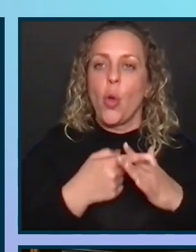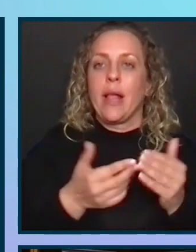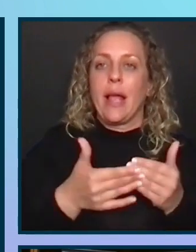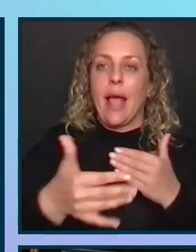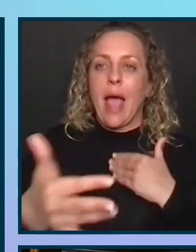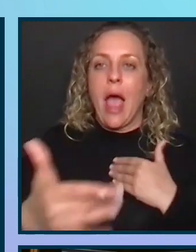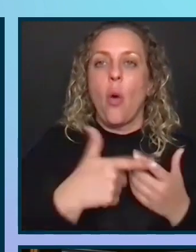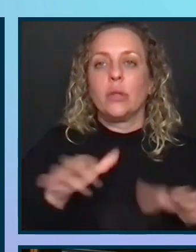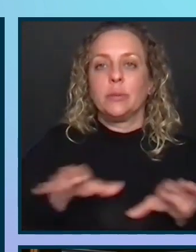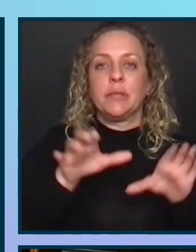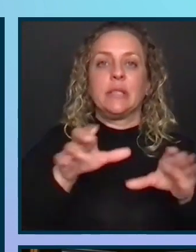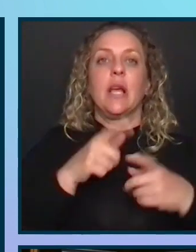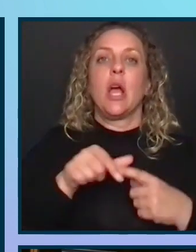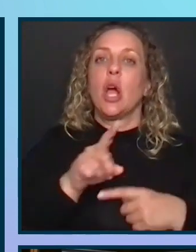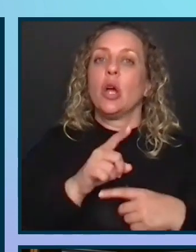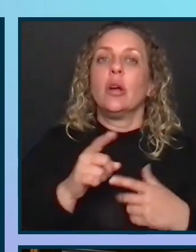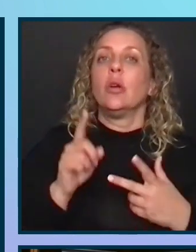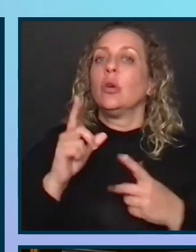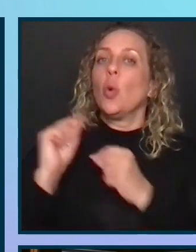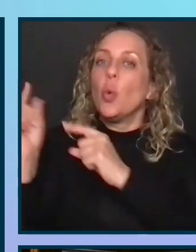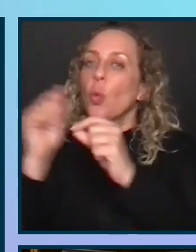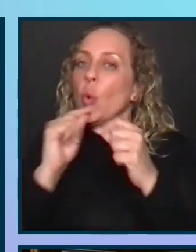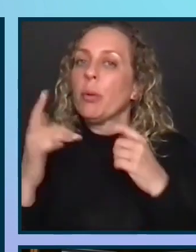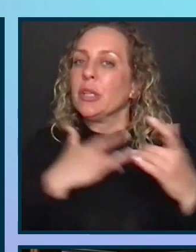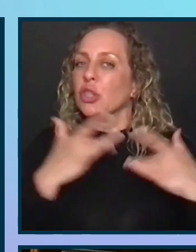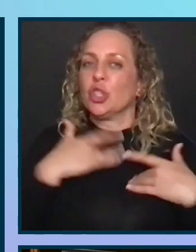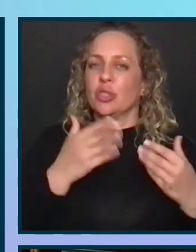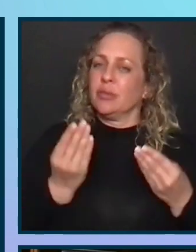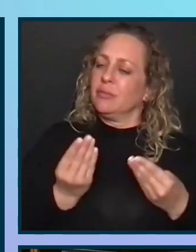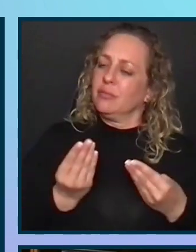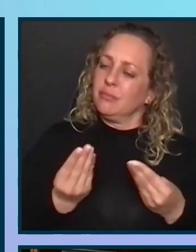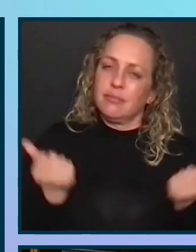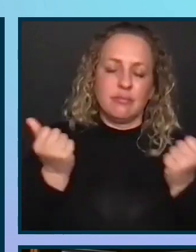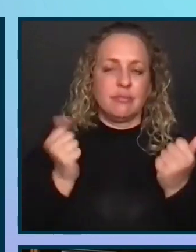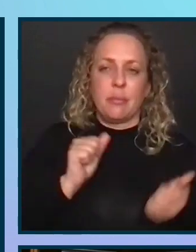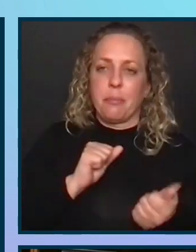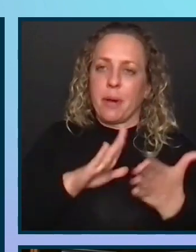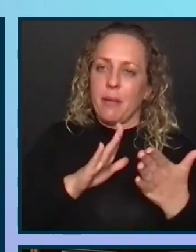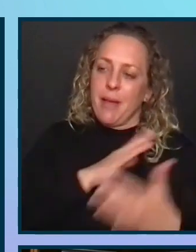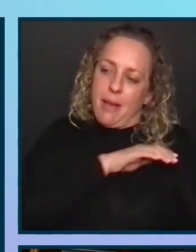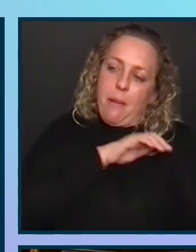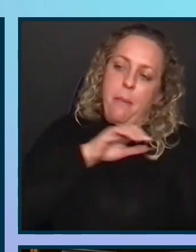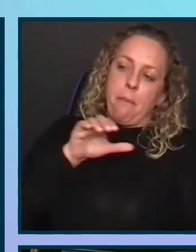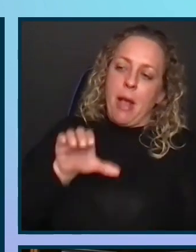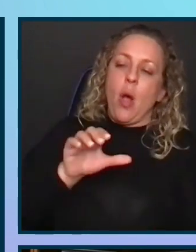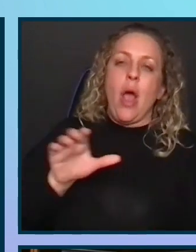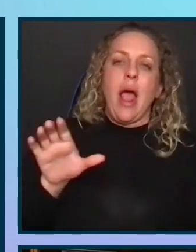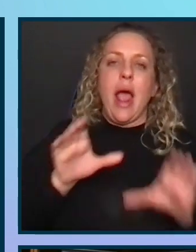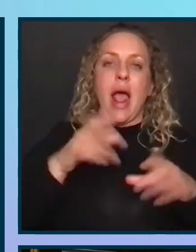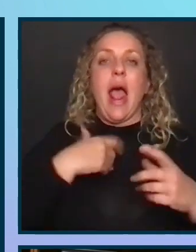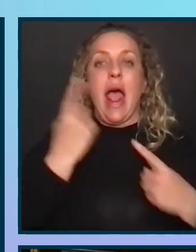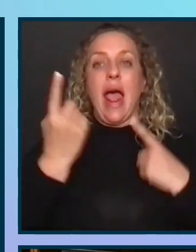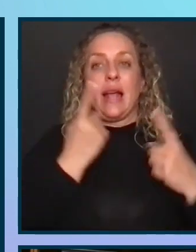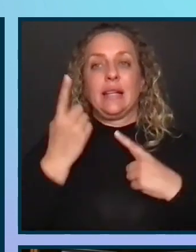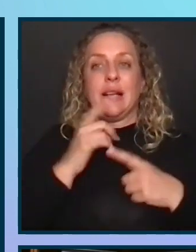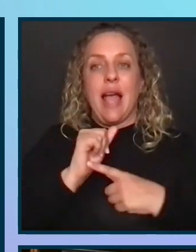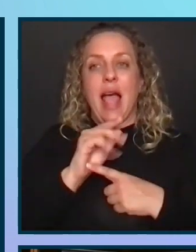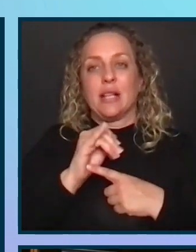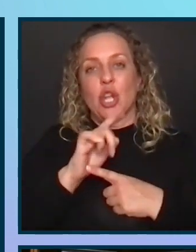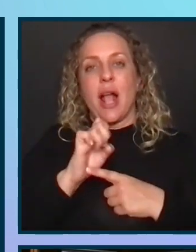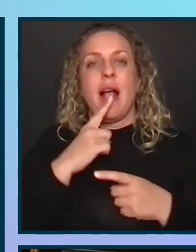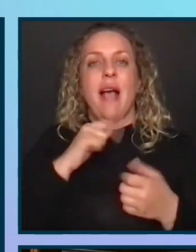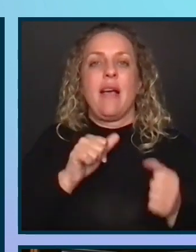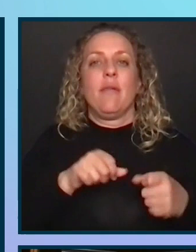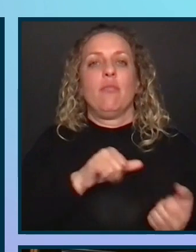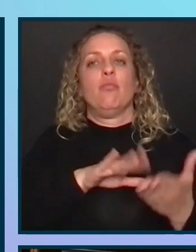to be done. You will dispel rumors and address concerns from the teams and you will empower action. I'd consider an agile and iterative